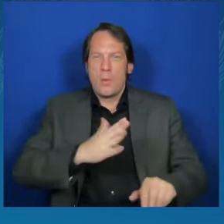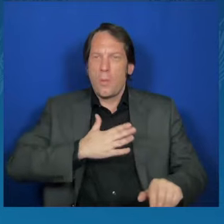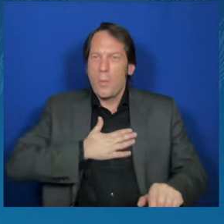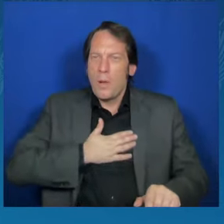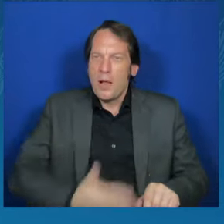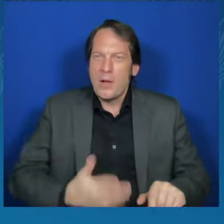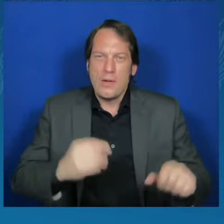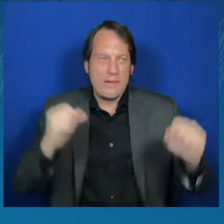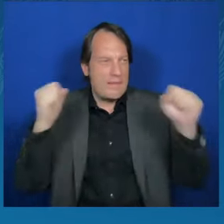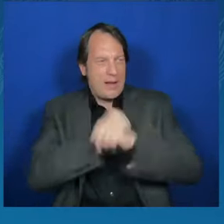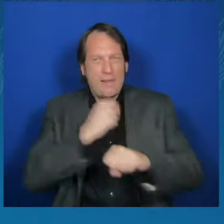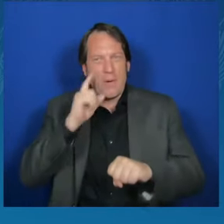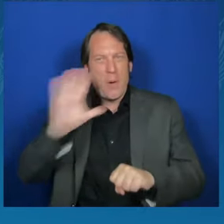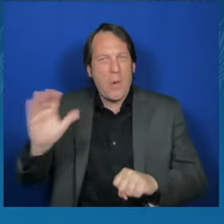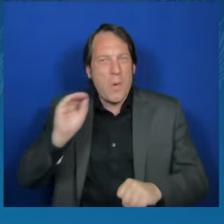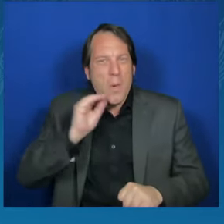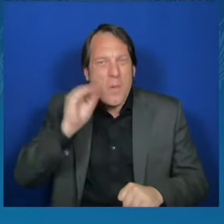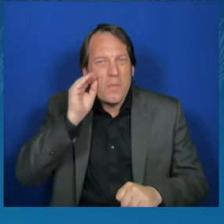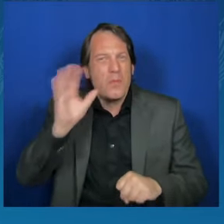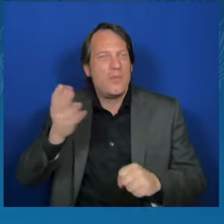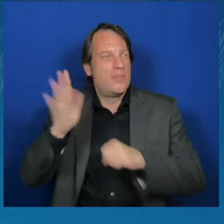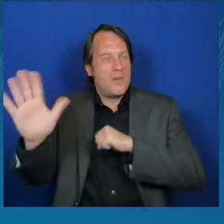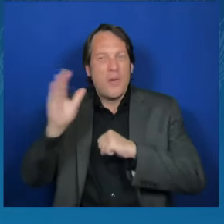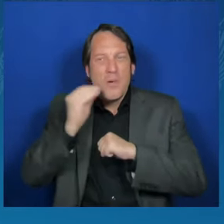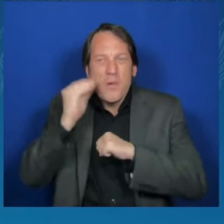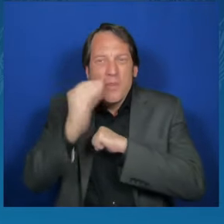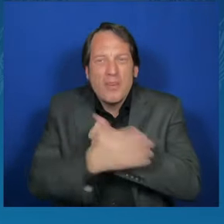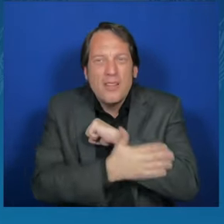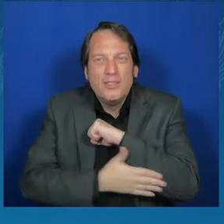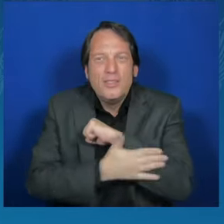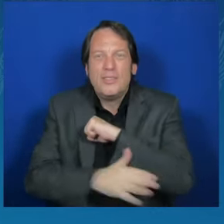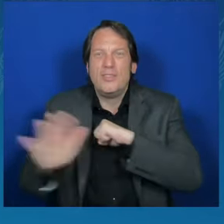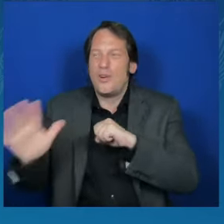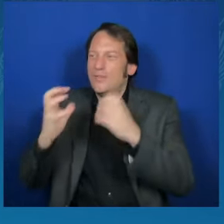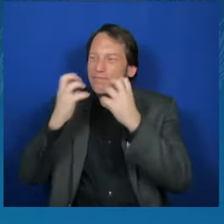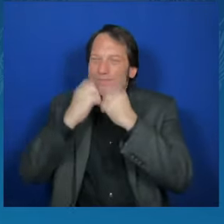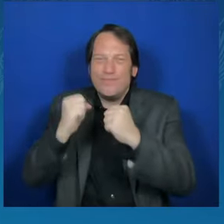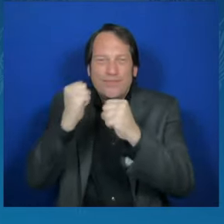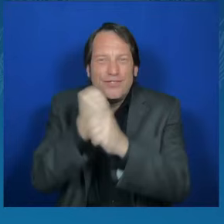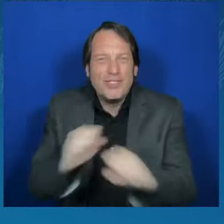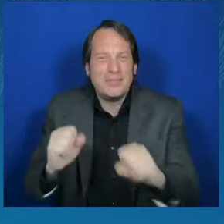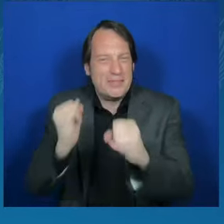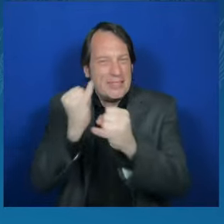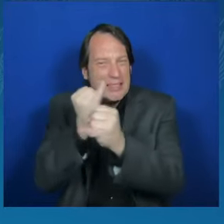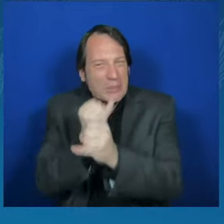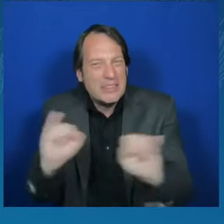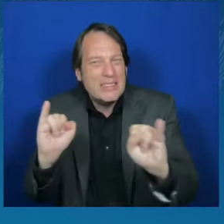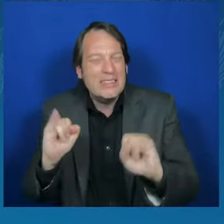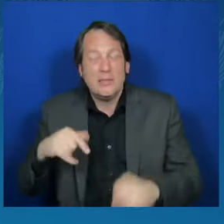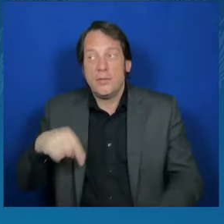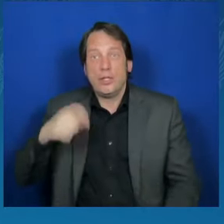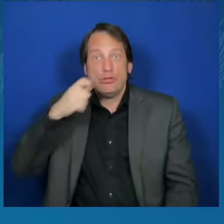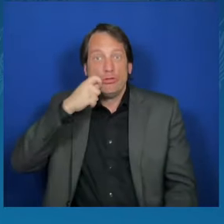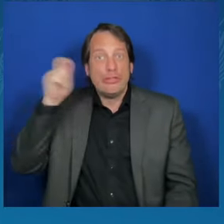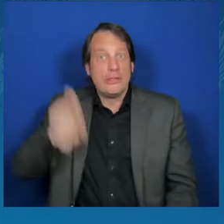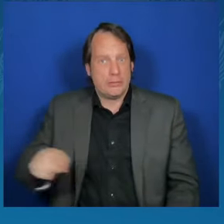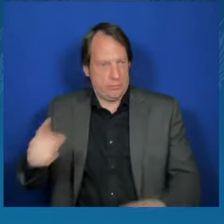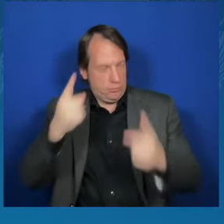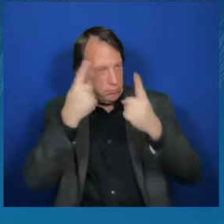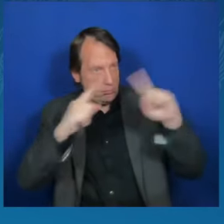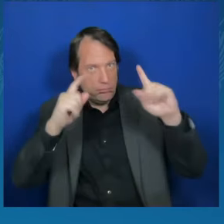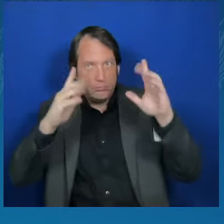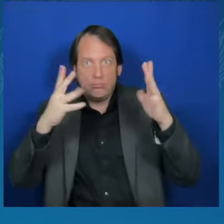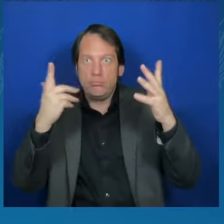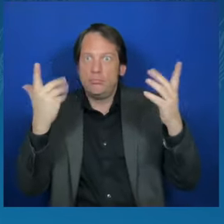In this fight, Ukraine has achieved significant success against an adversary on an imperialistic